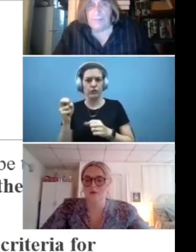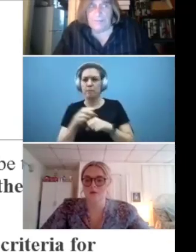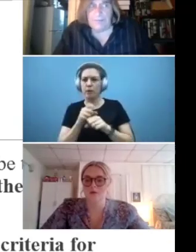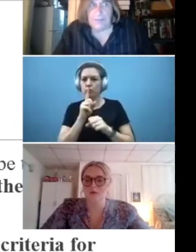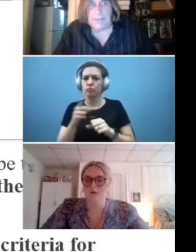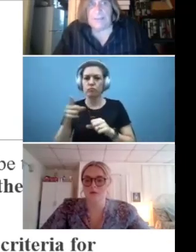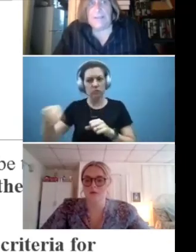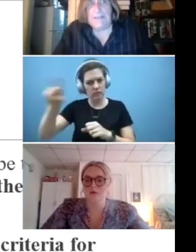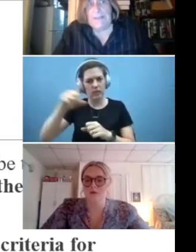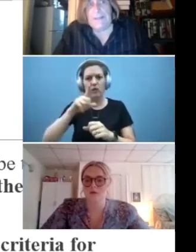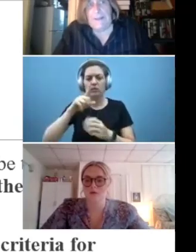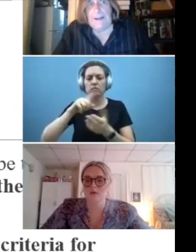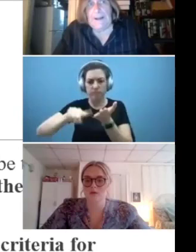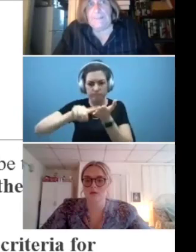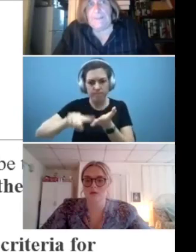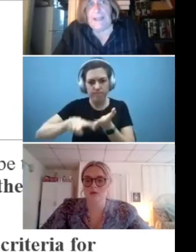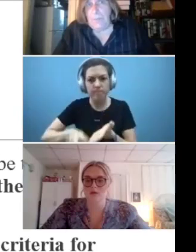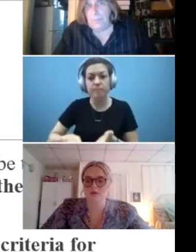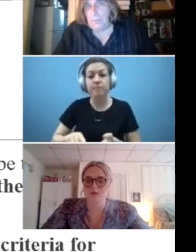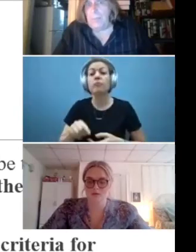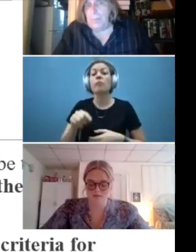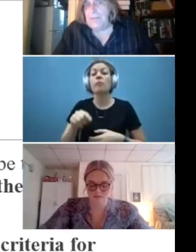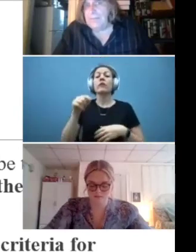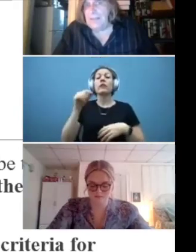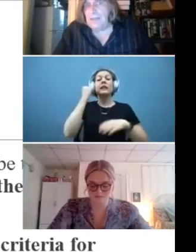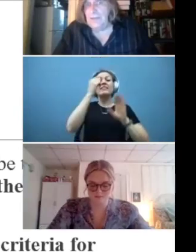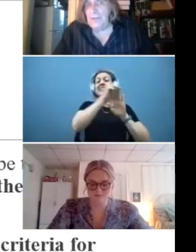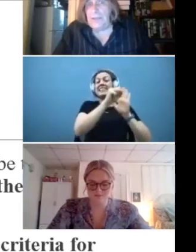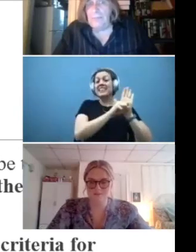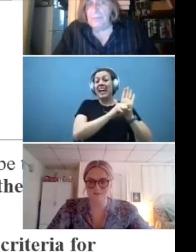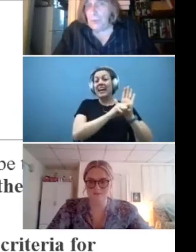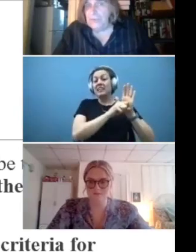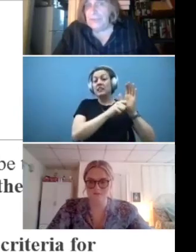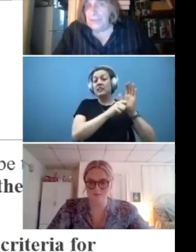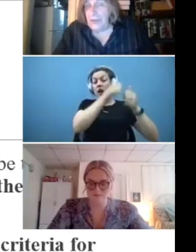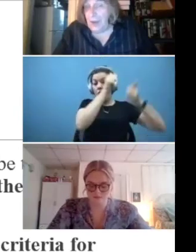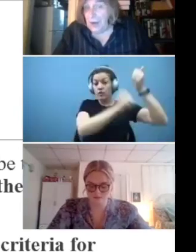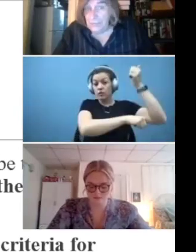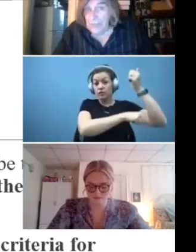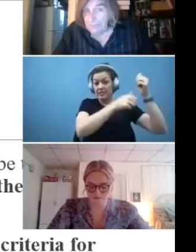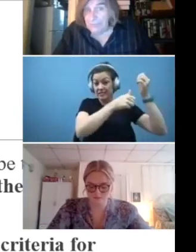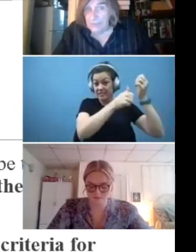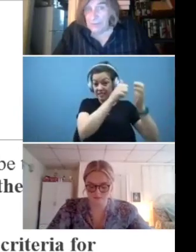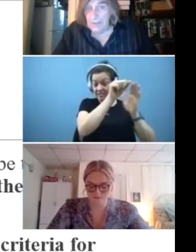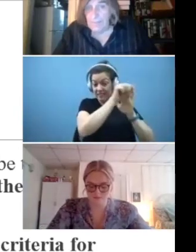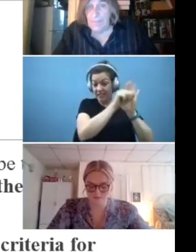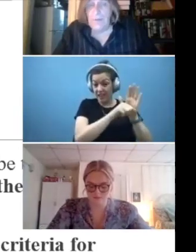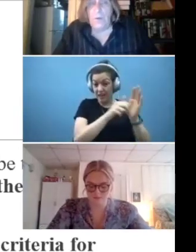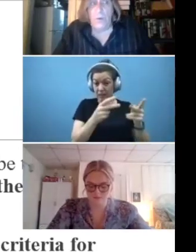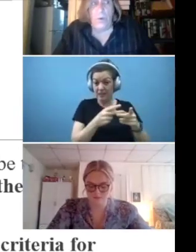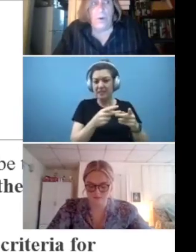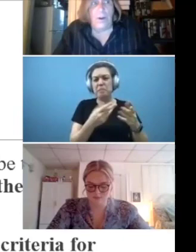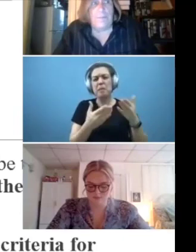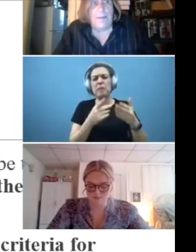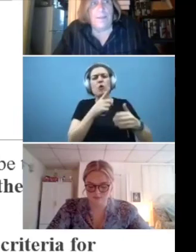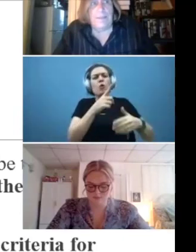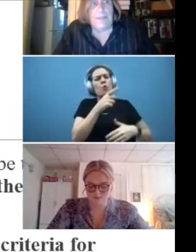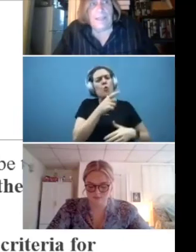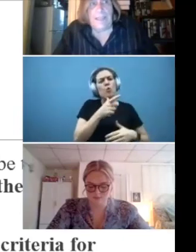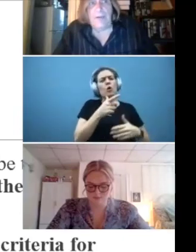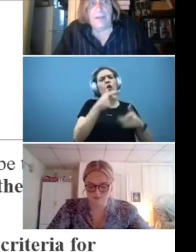operated facility, um, I would probably send it to the person in charge of that facility or